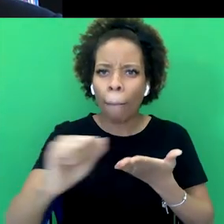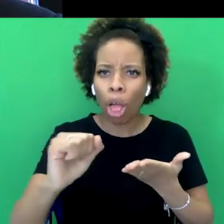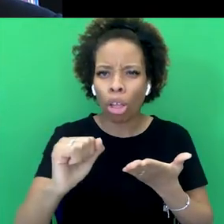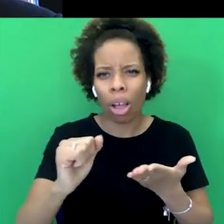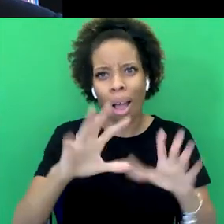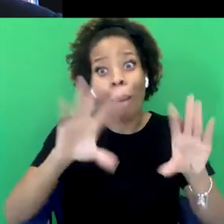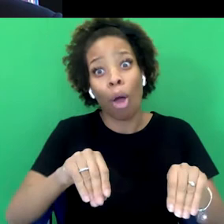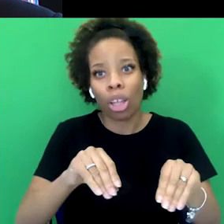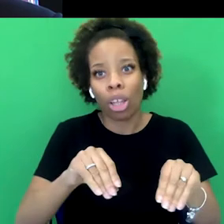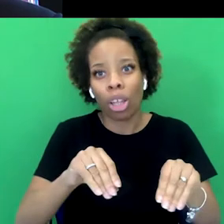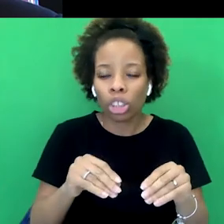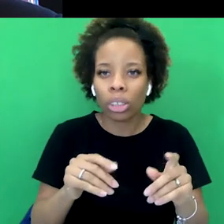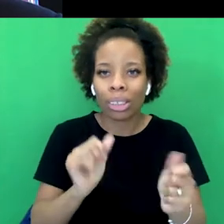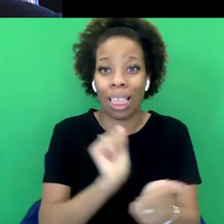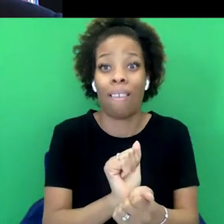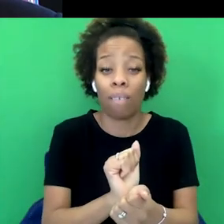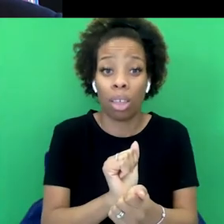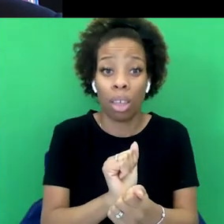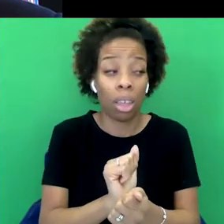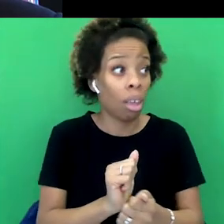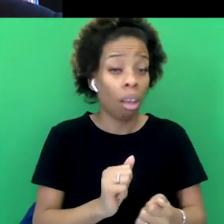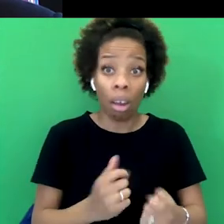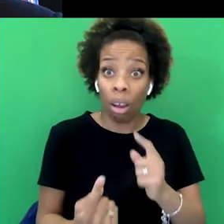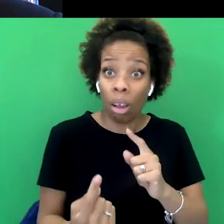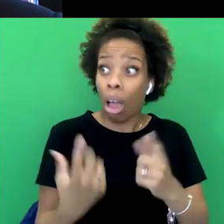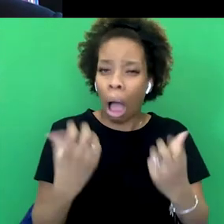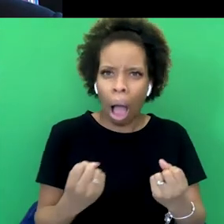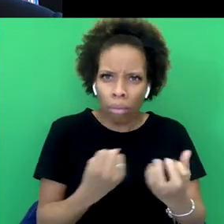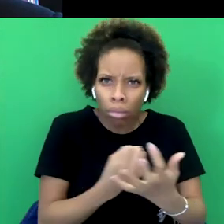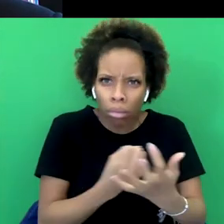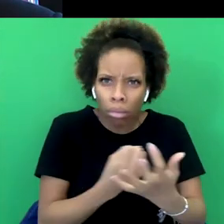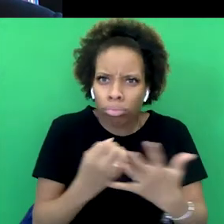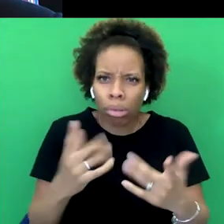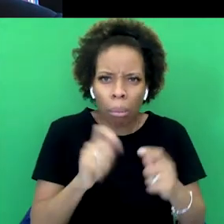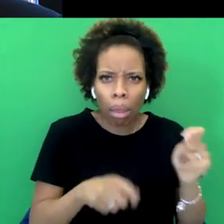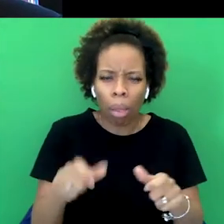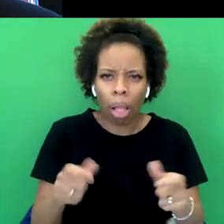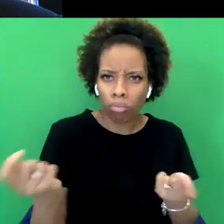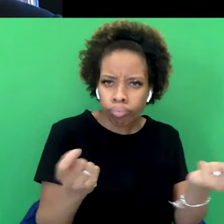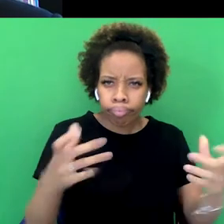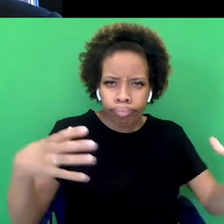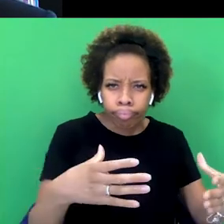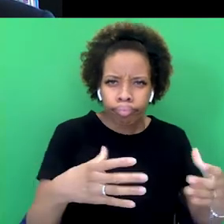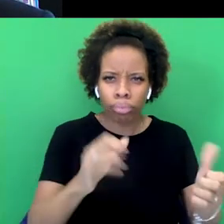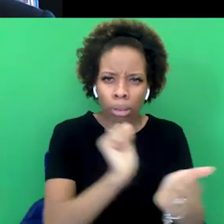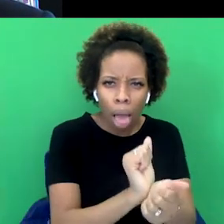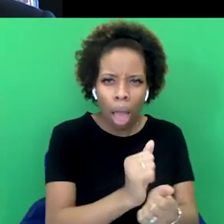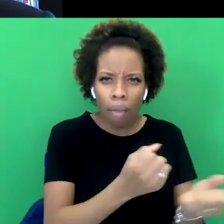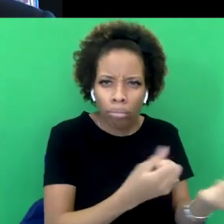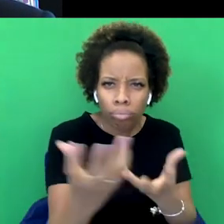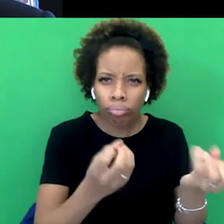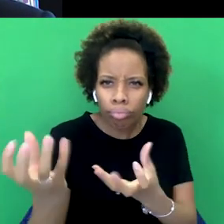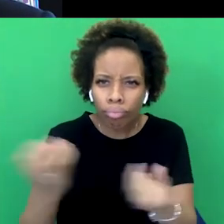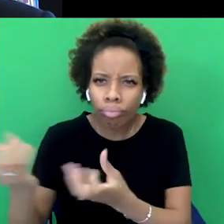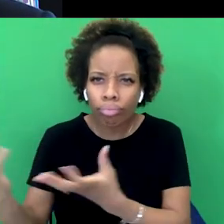everyone was pro-slavery and then suddenly everyone wasn't. And actually eliminates, obviously, the work of black and brown people who